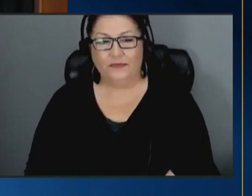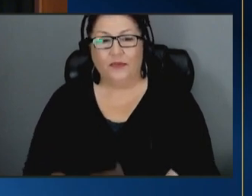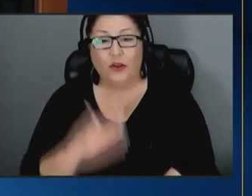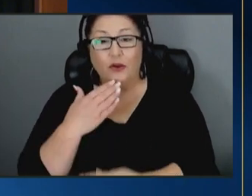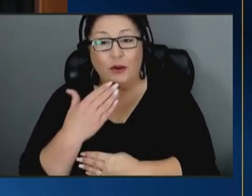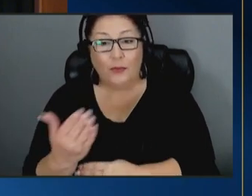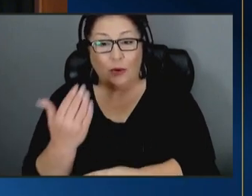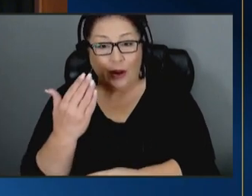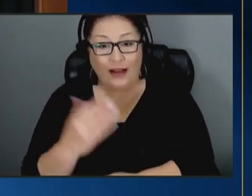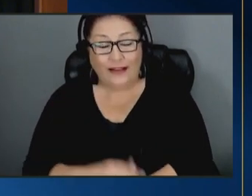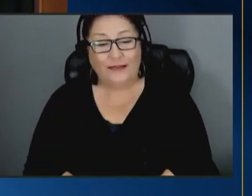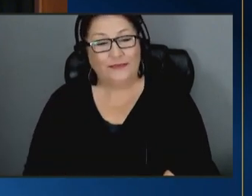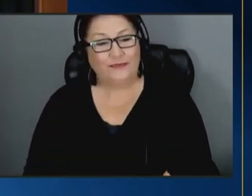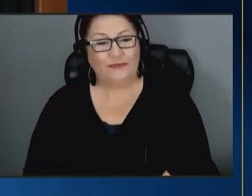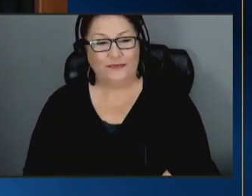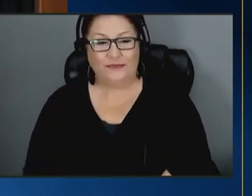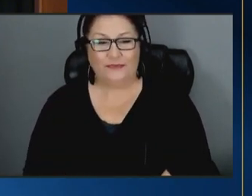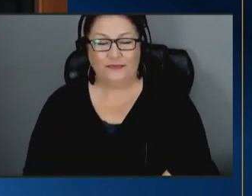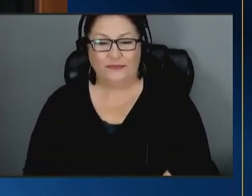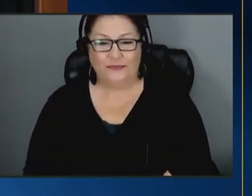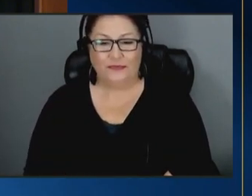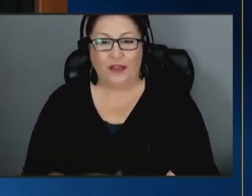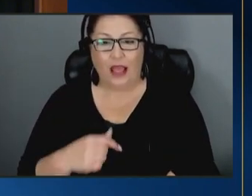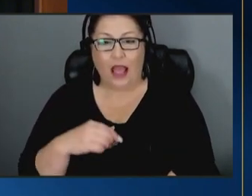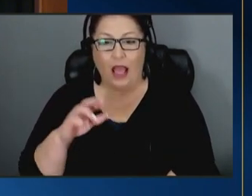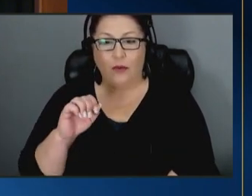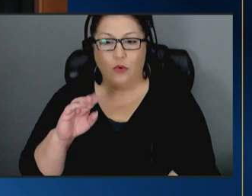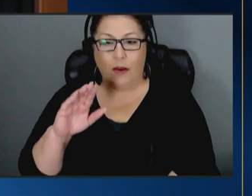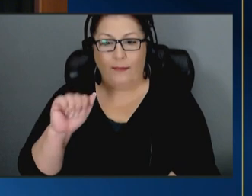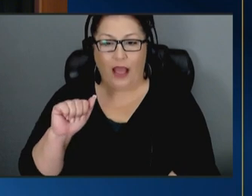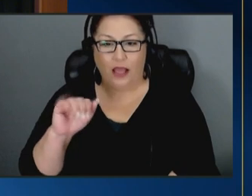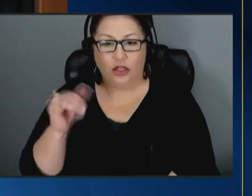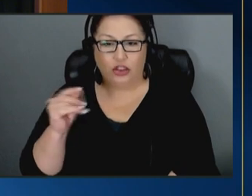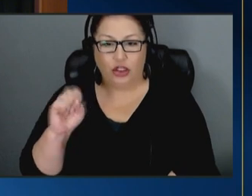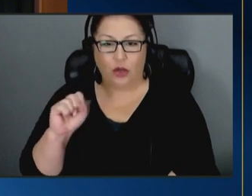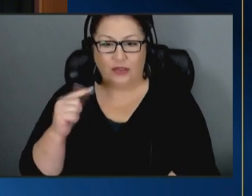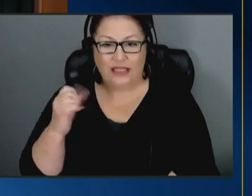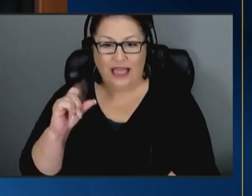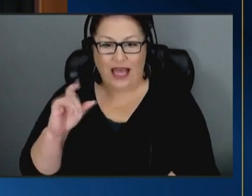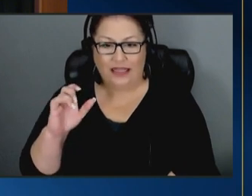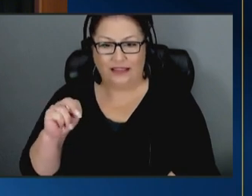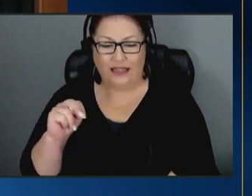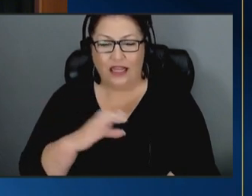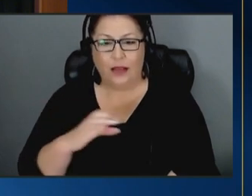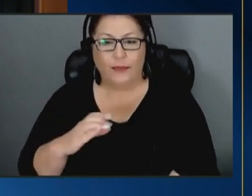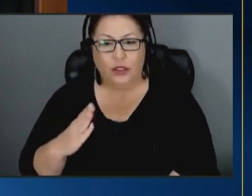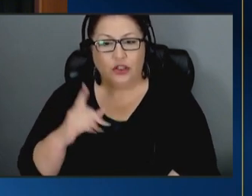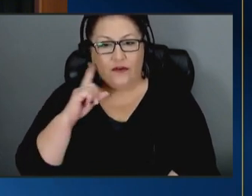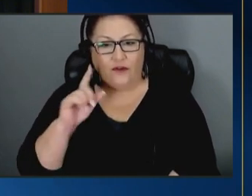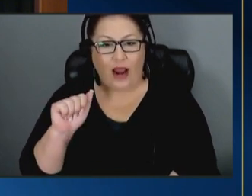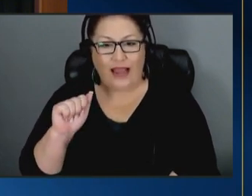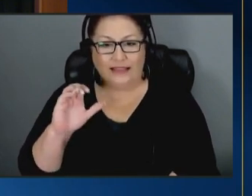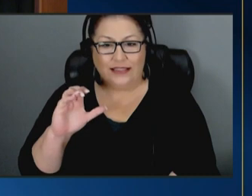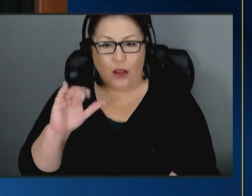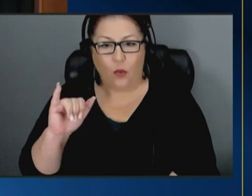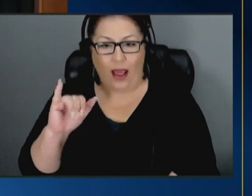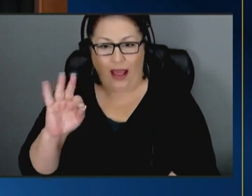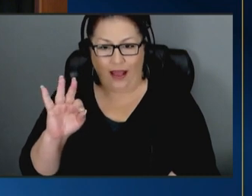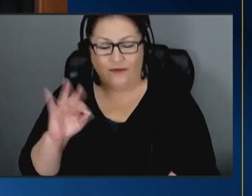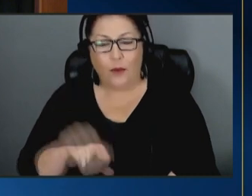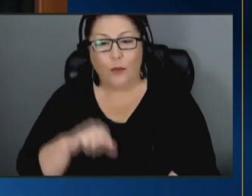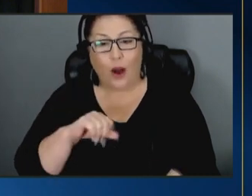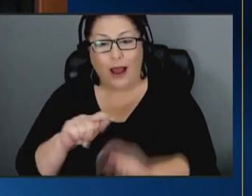i'm rebecca jones gaston commissioner for acyf and a proud team member with